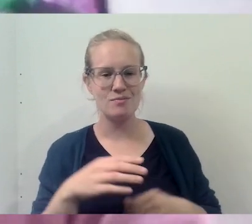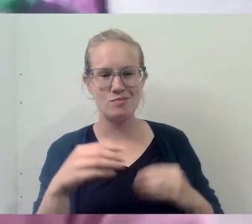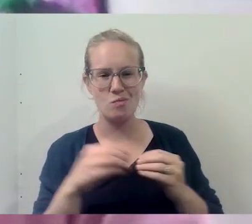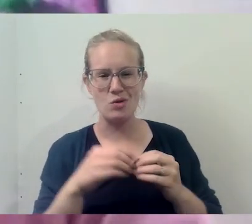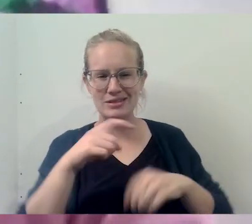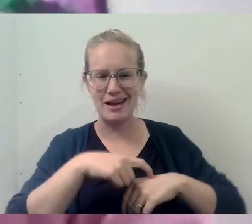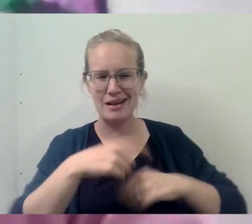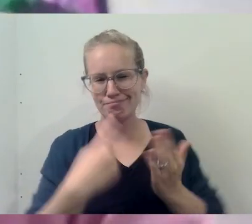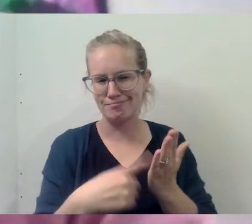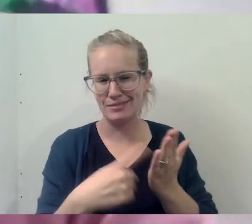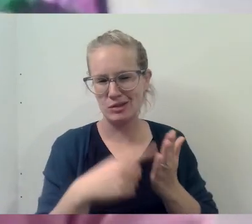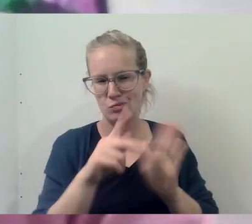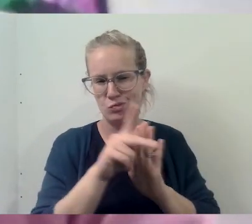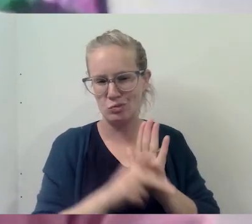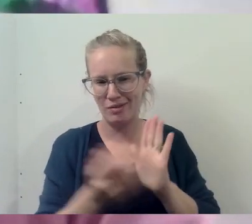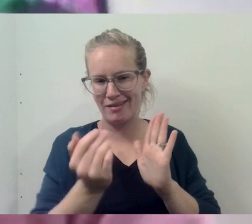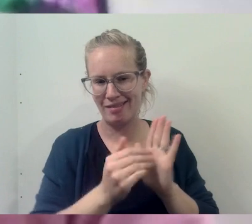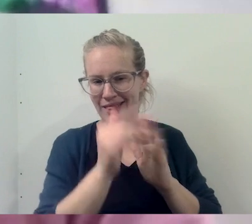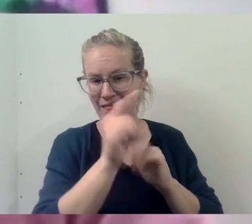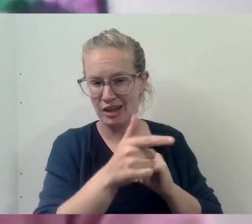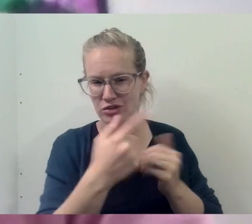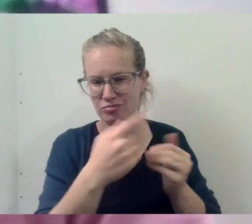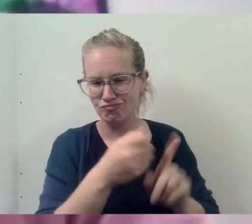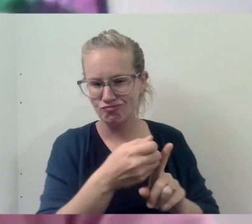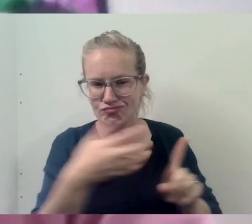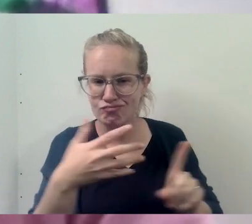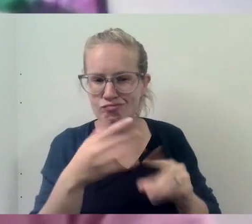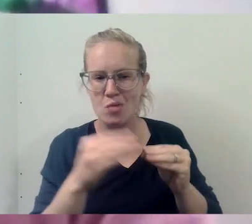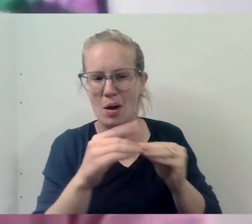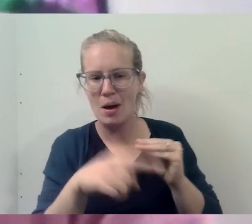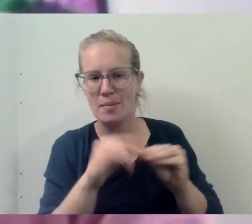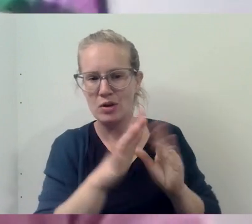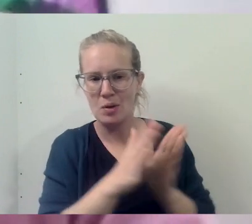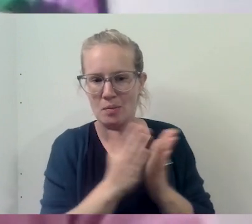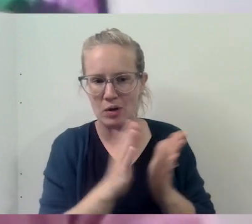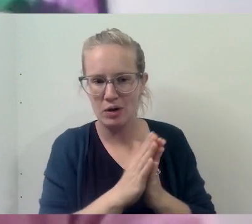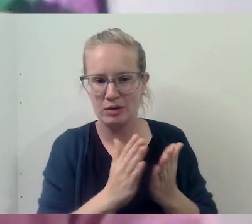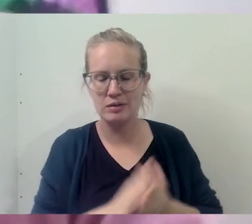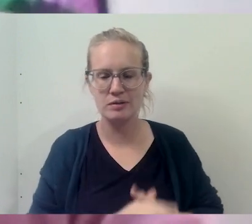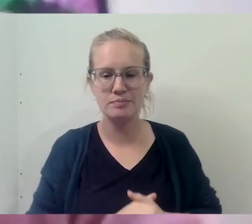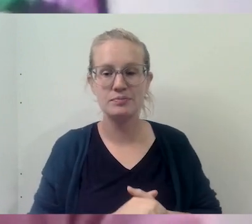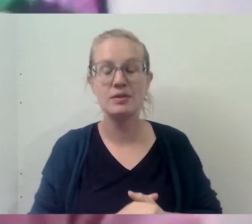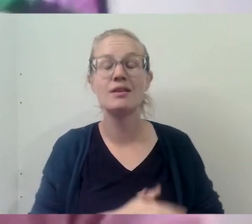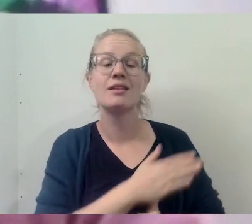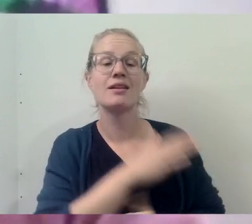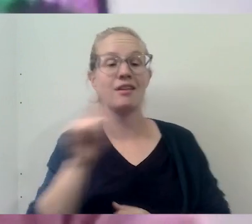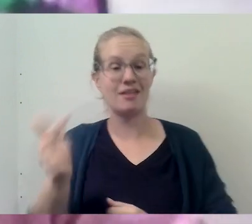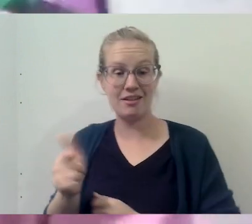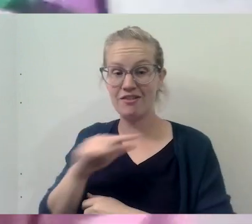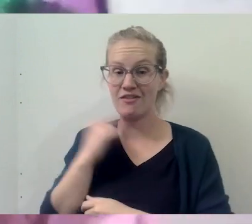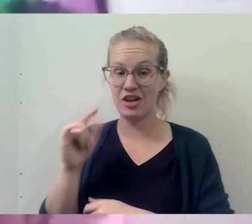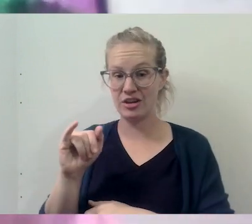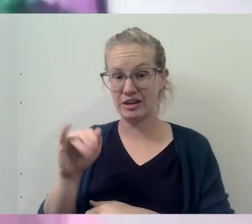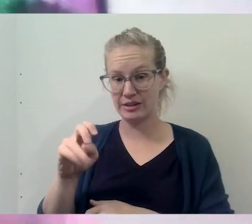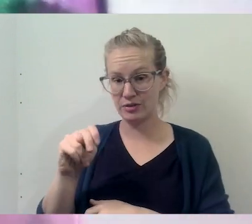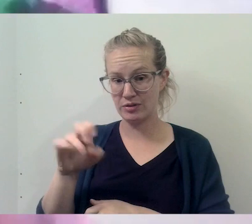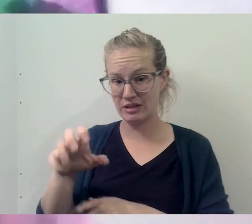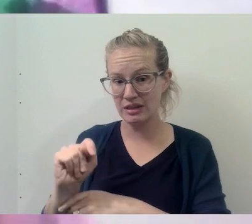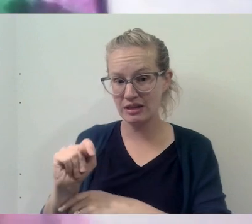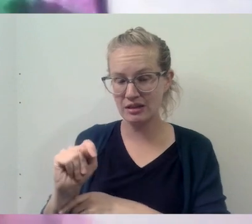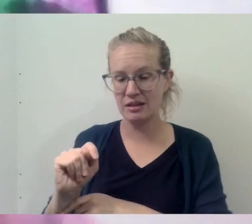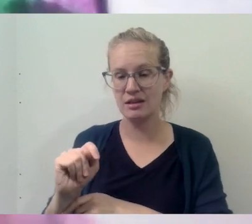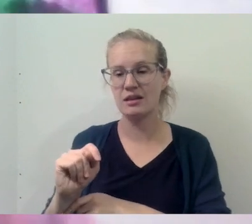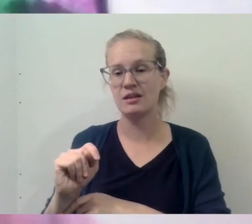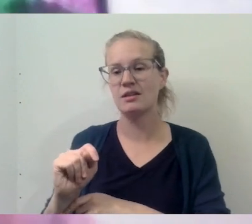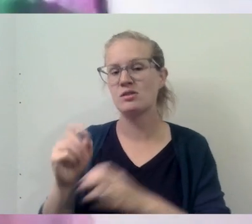to come back to some of those principles and talk a little bit more about your book. But back to you, Father Innocent. I want to just kind of